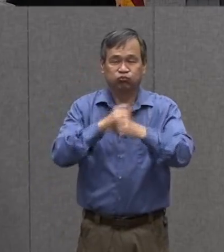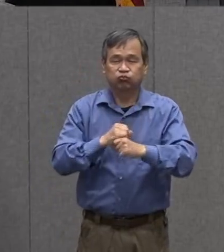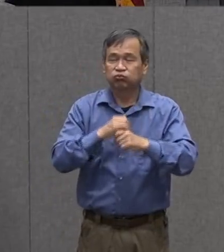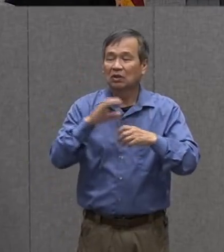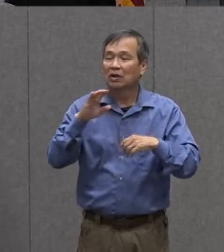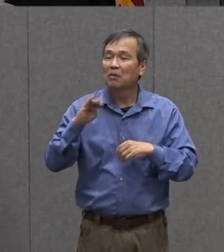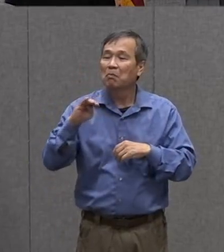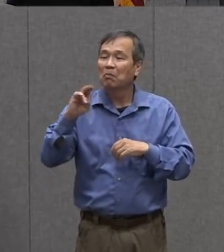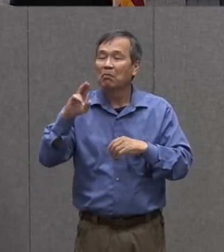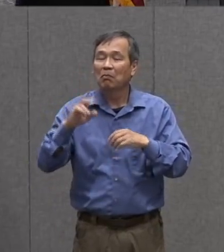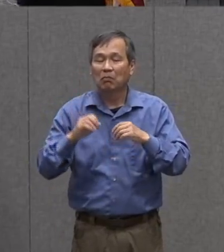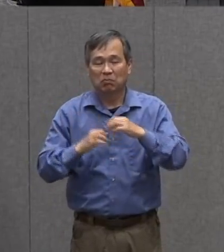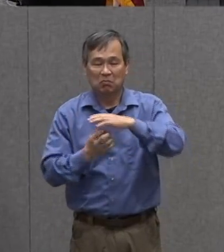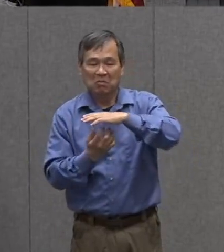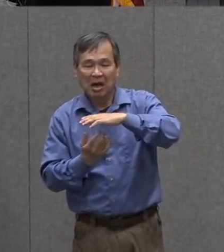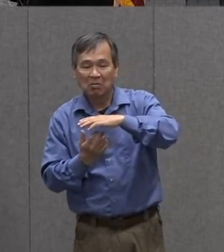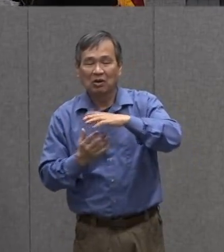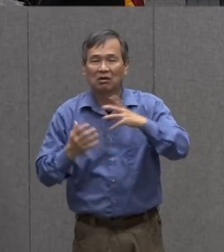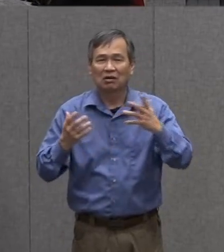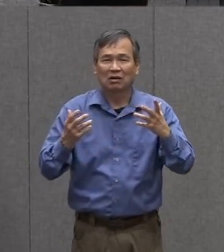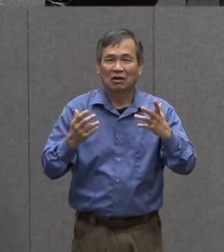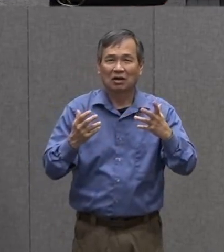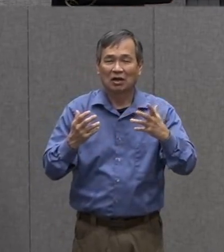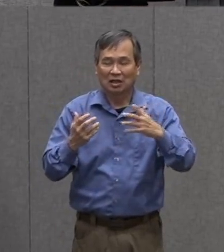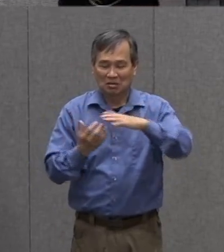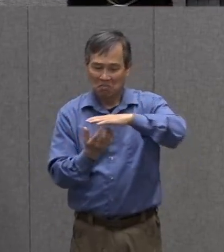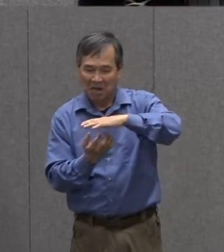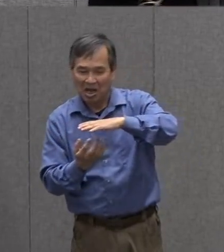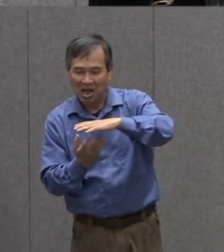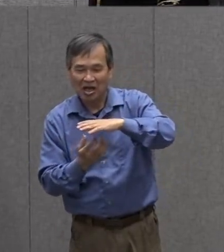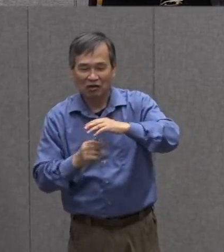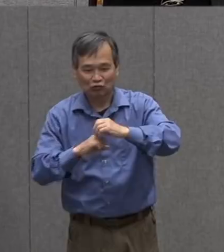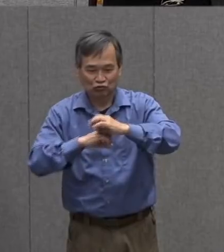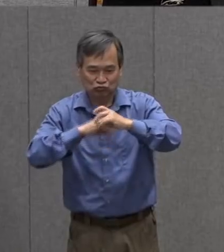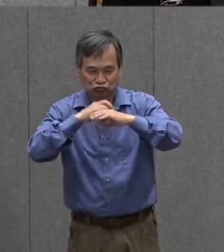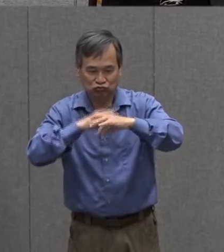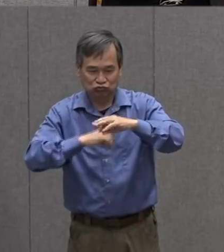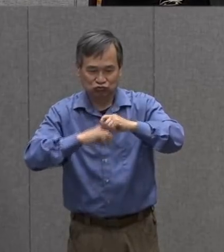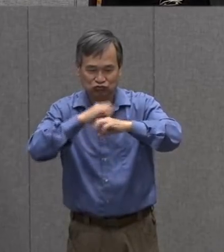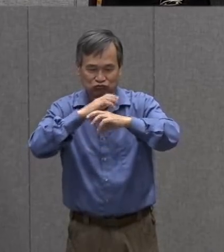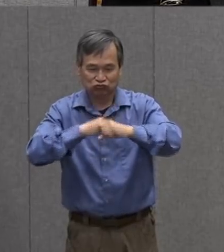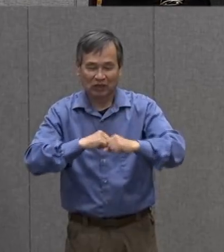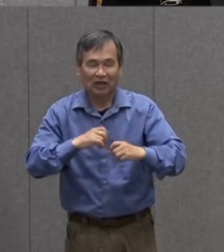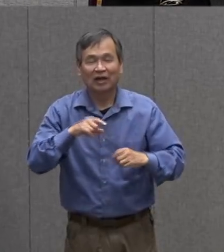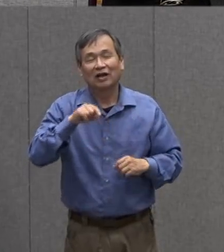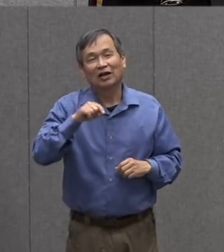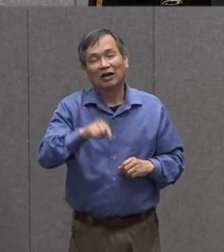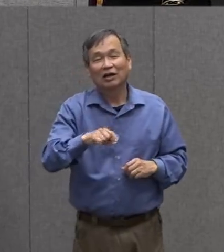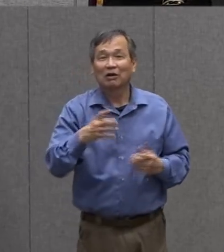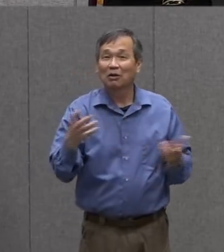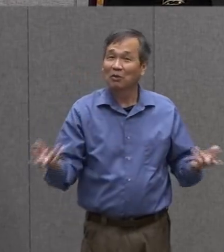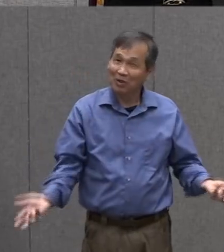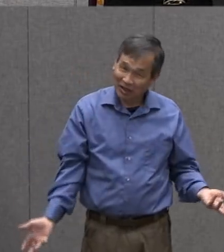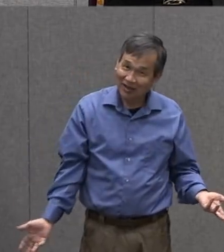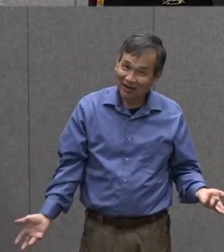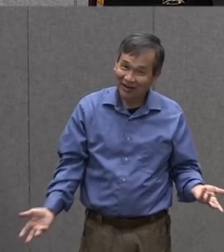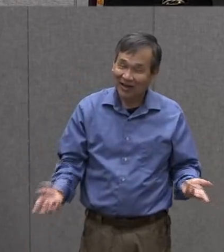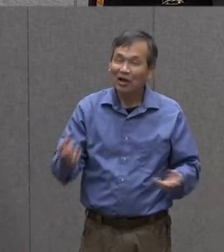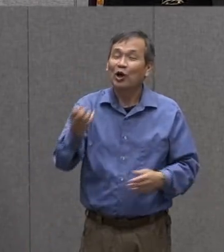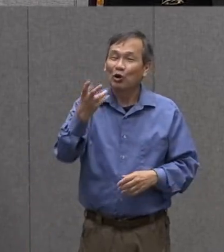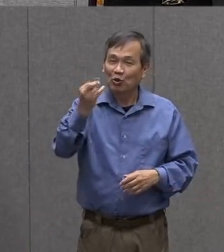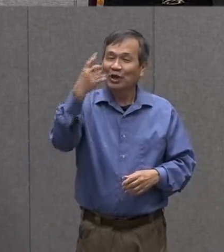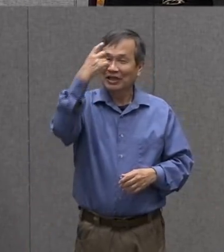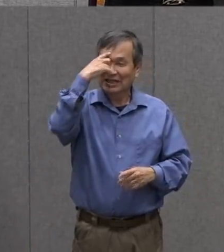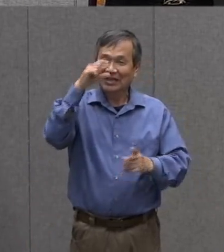that there were things that were bubbling and what comes to mind boys and girls when you think of the